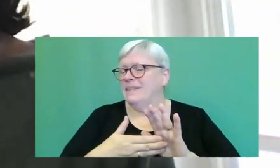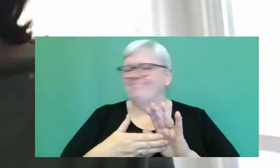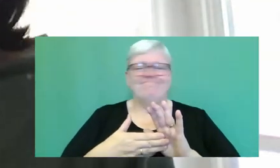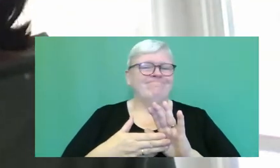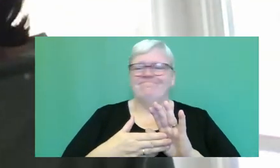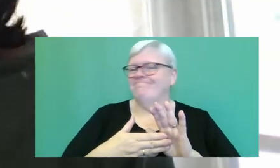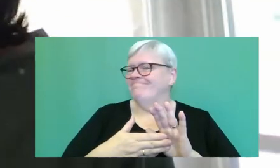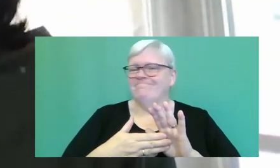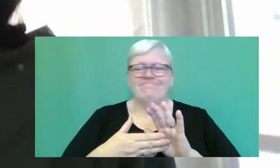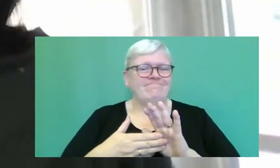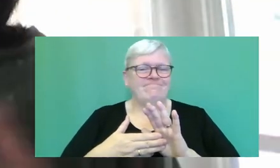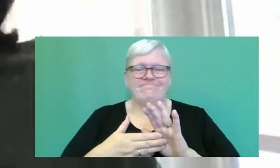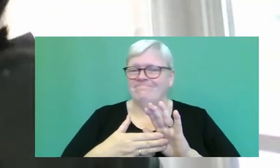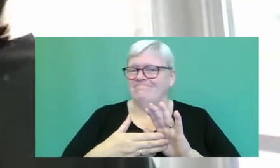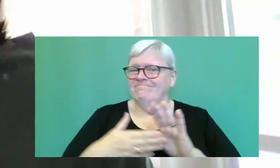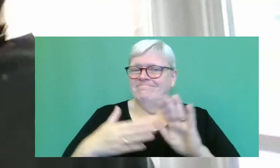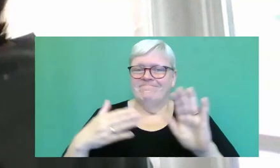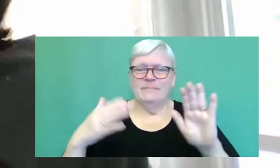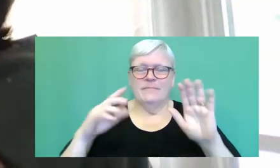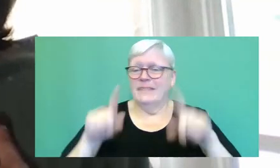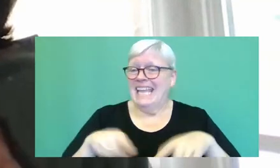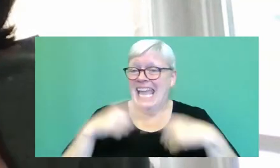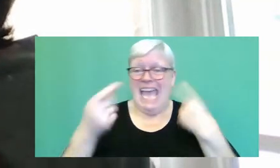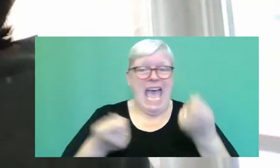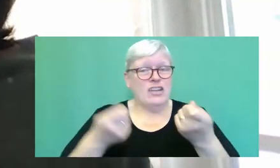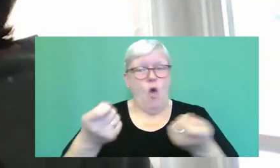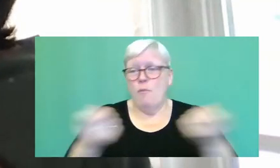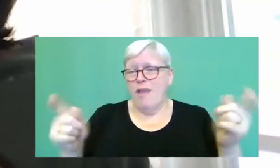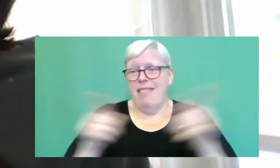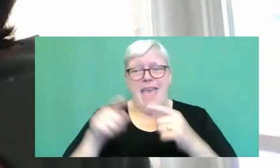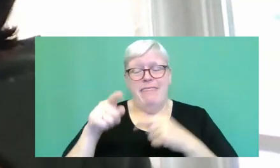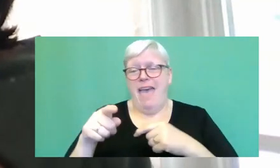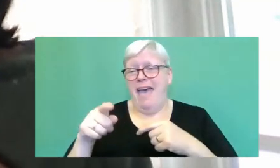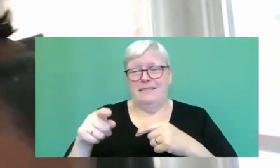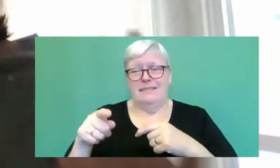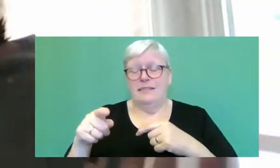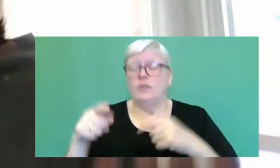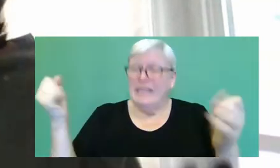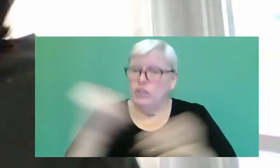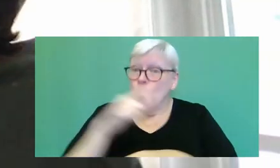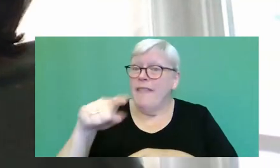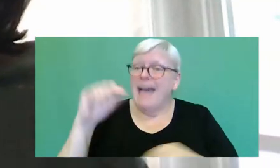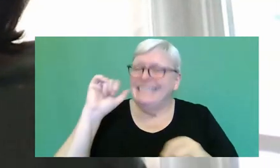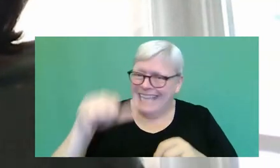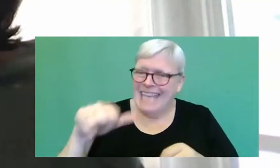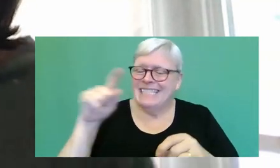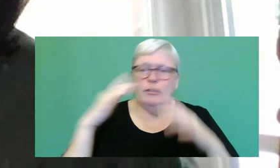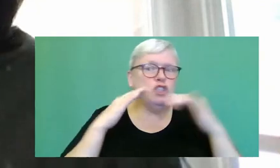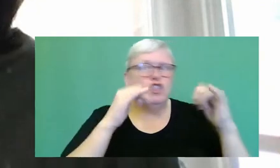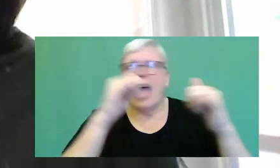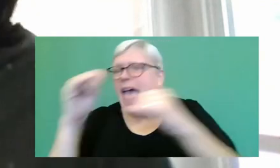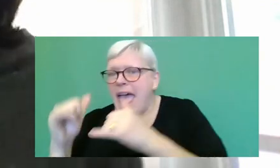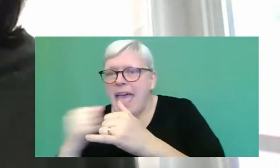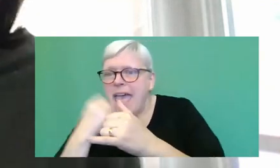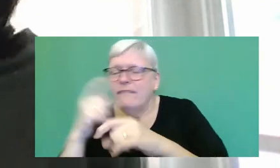I mean, we can't, we can't operate in life without making assumptions on a daily basis. I mean, we don't want to check every time we open the door, if the